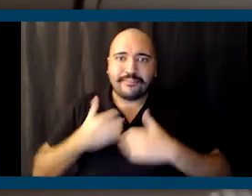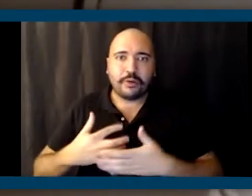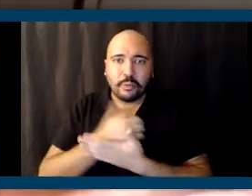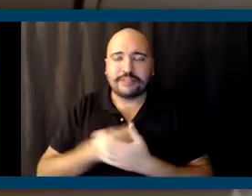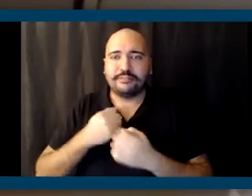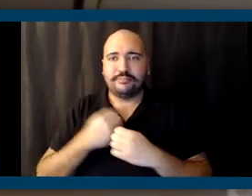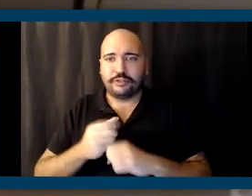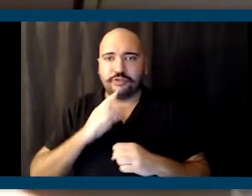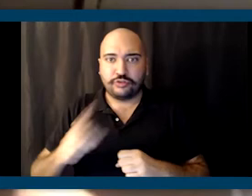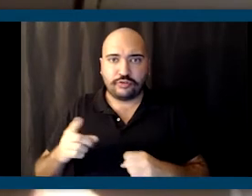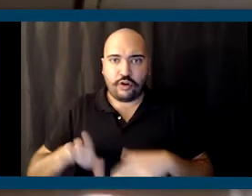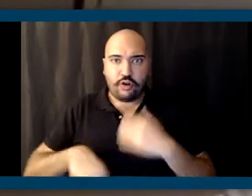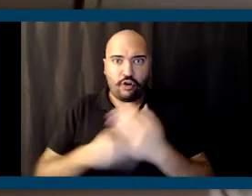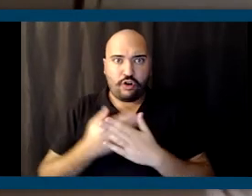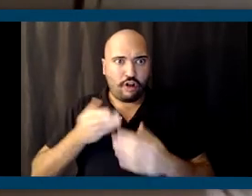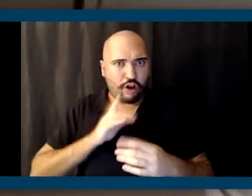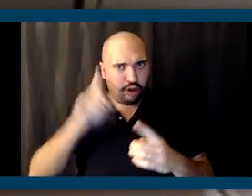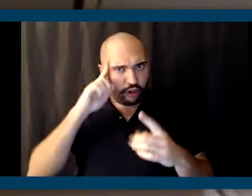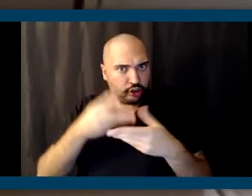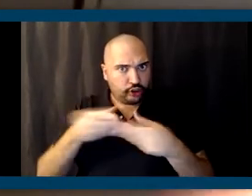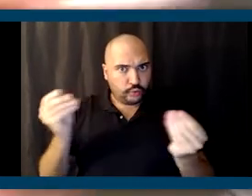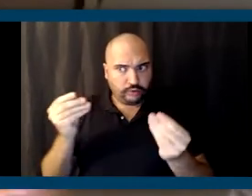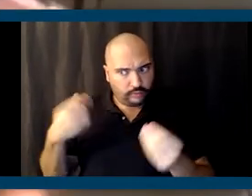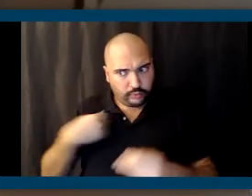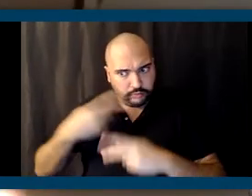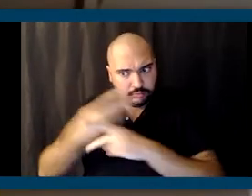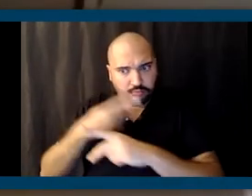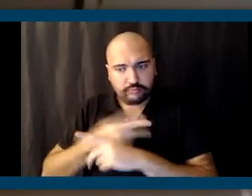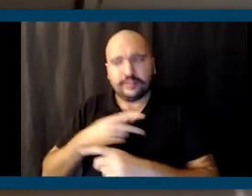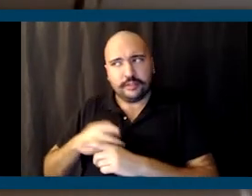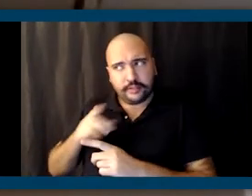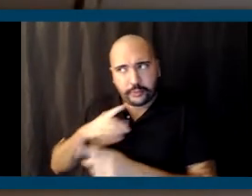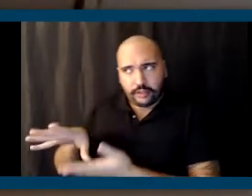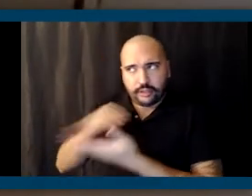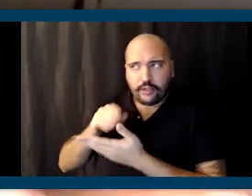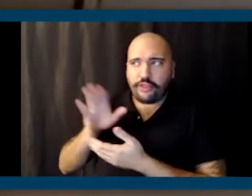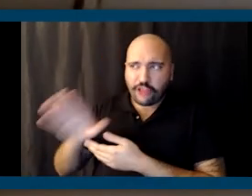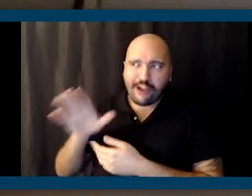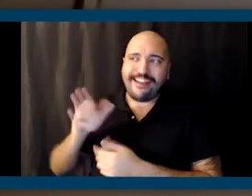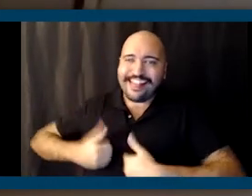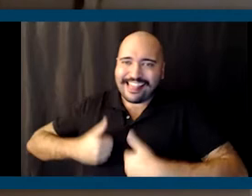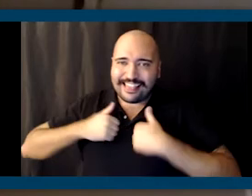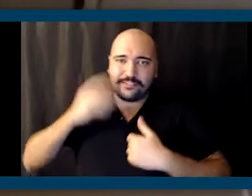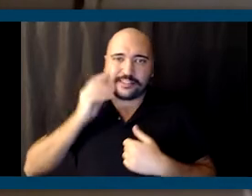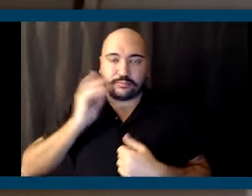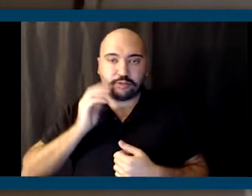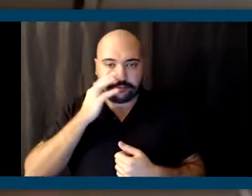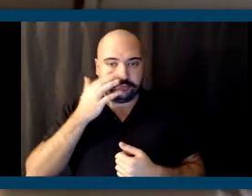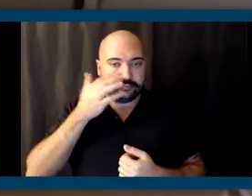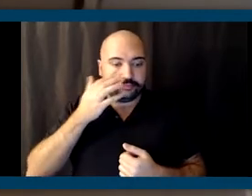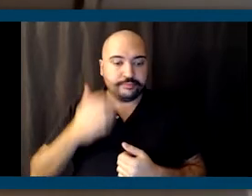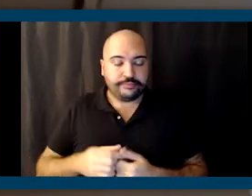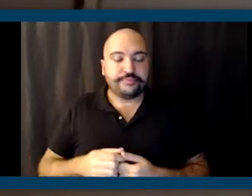all our solutions are taking into account their lived experience. And then the other thing I've learned from